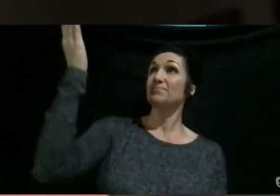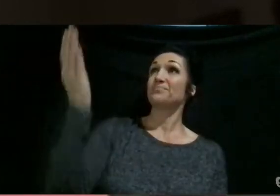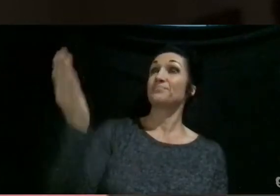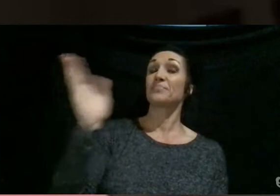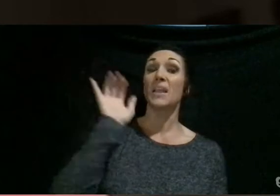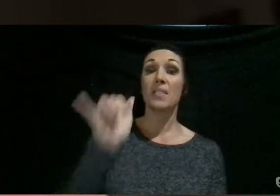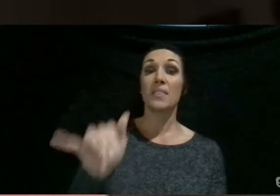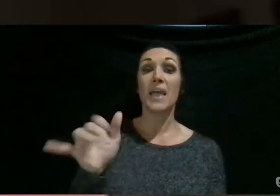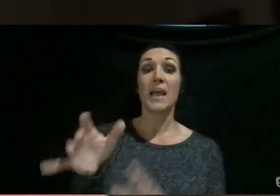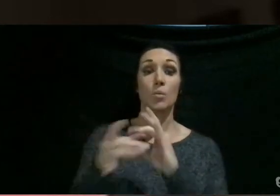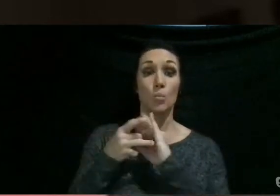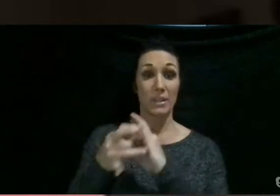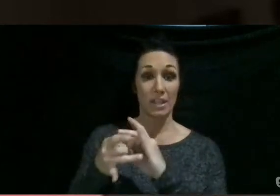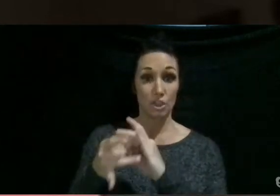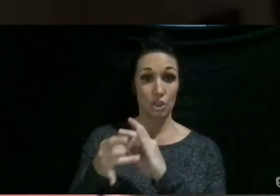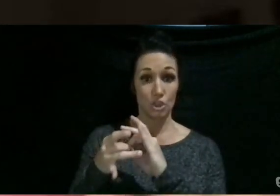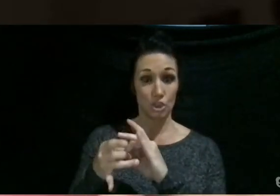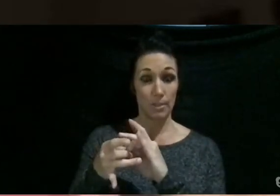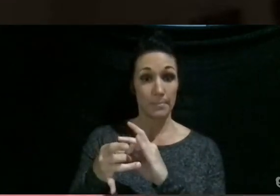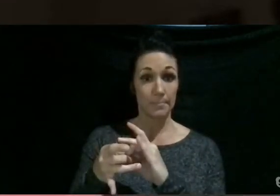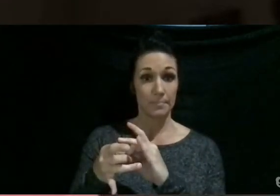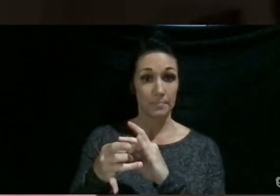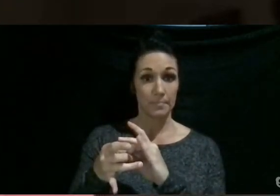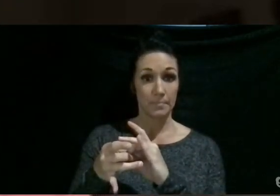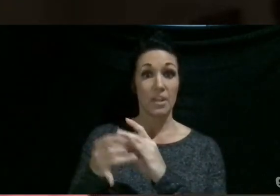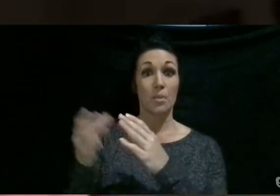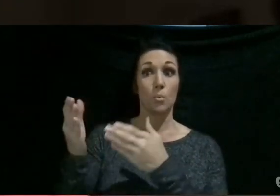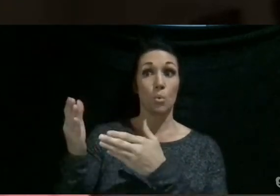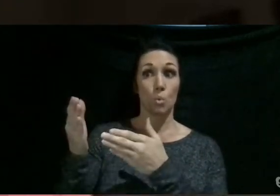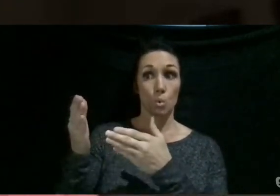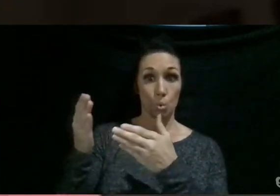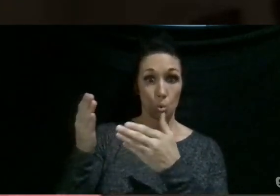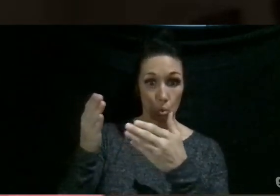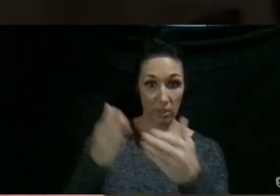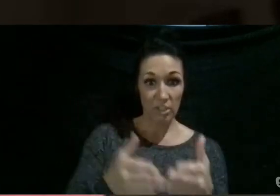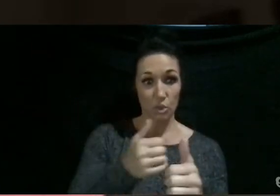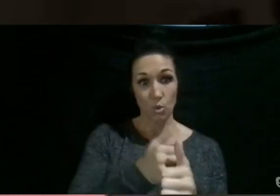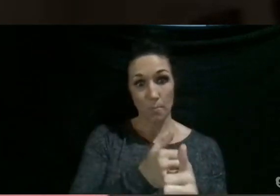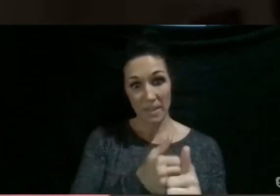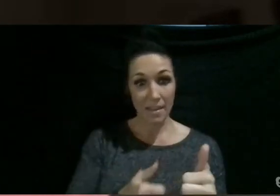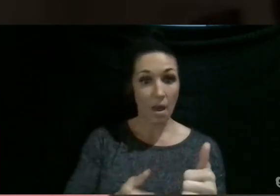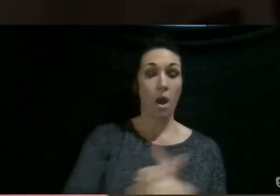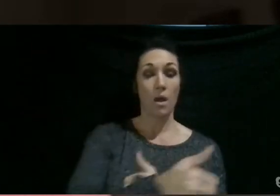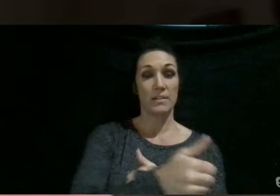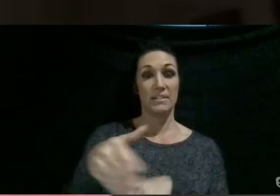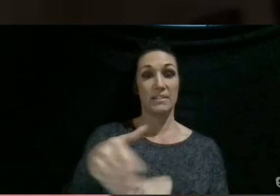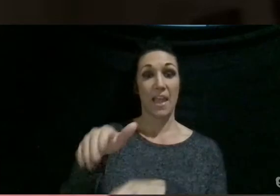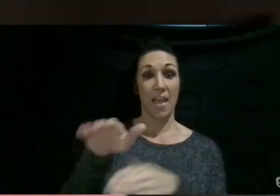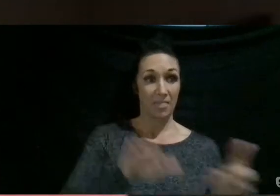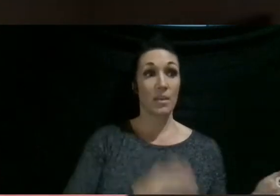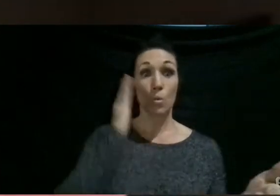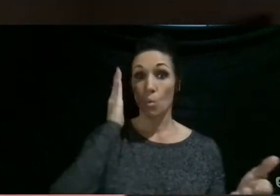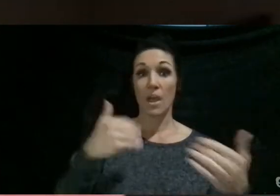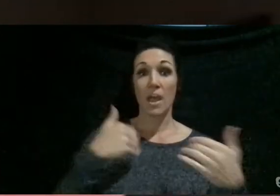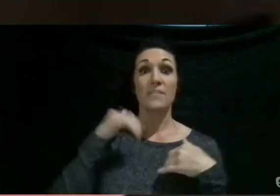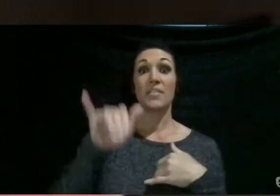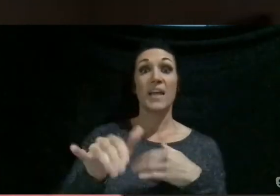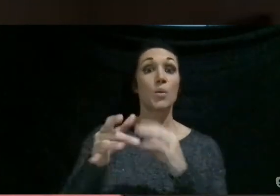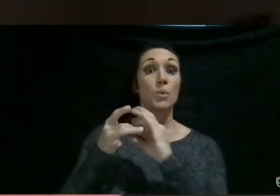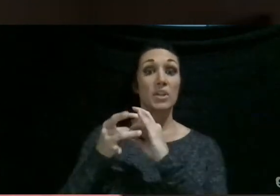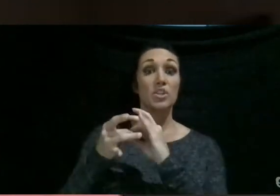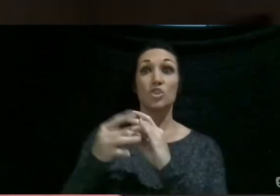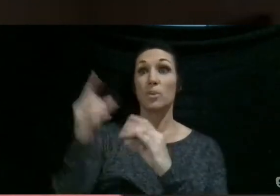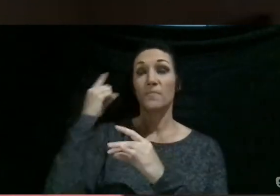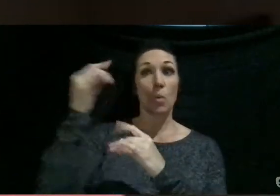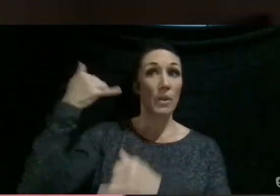relationship, it brings you further than death. You will have that relationship for eternity. All of your friends